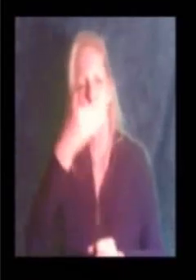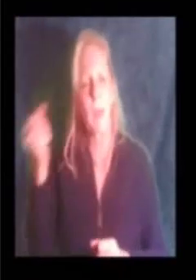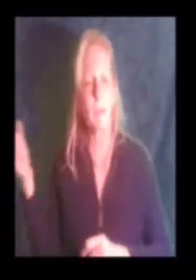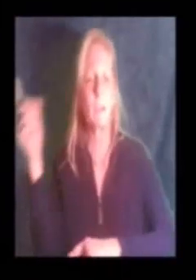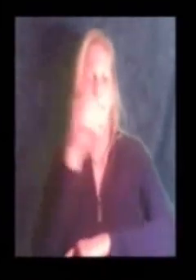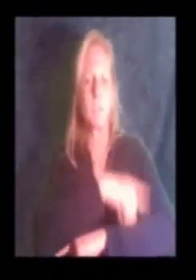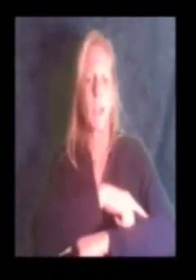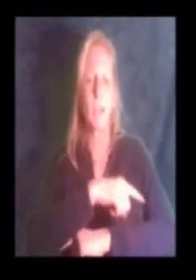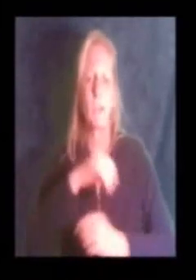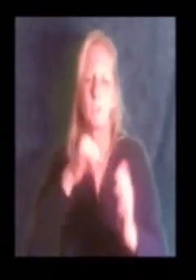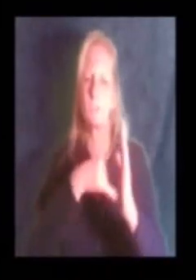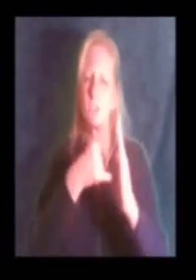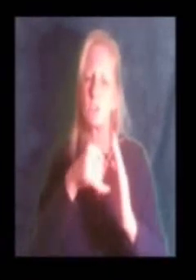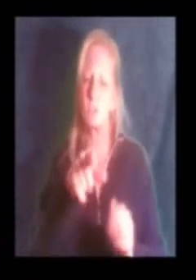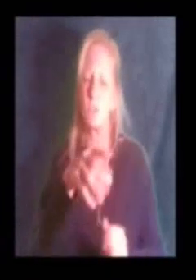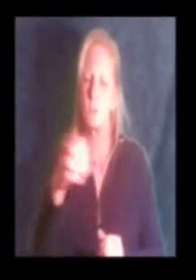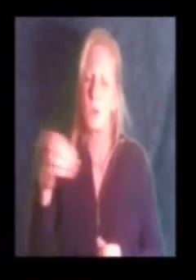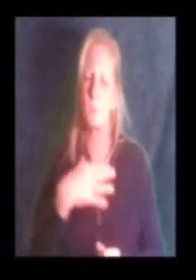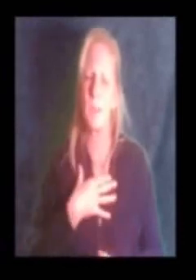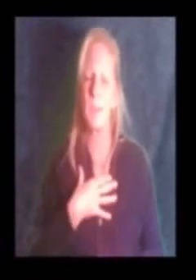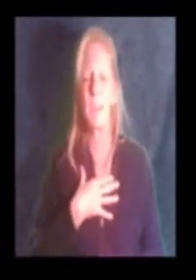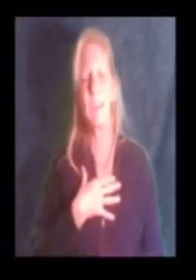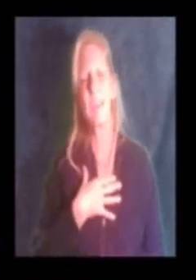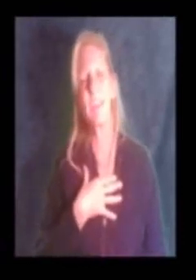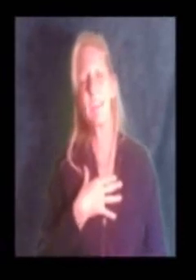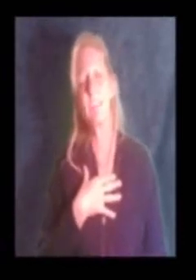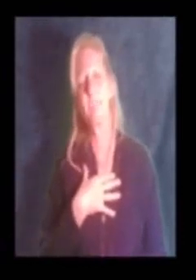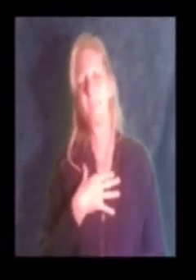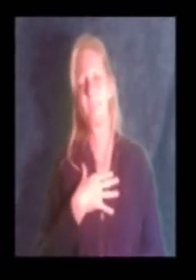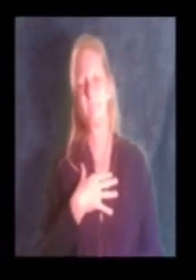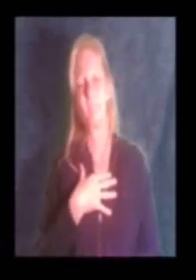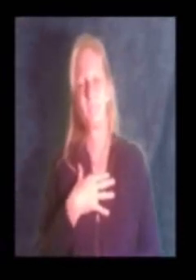we'll make a better day, just you and me